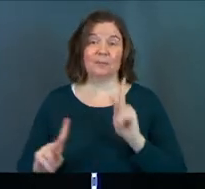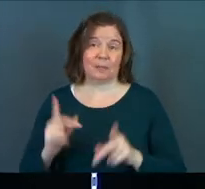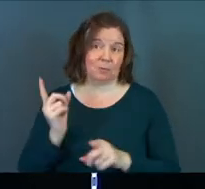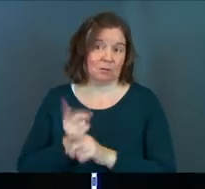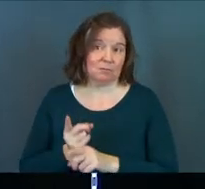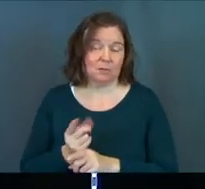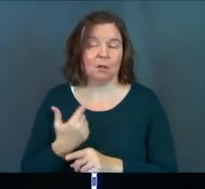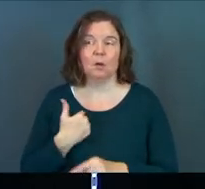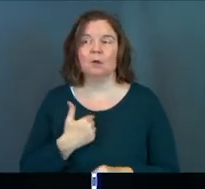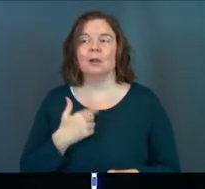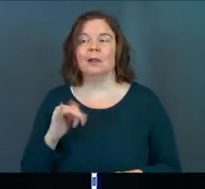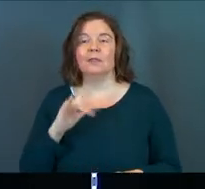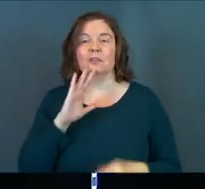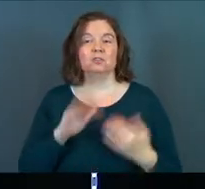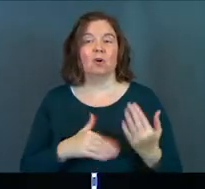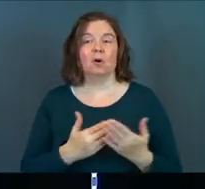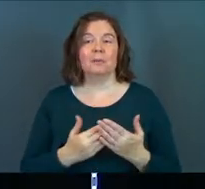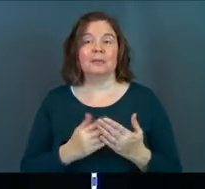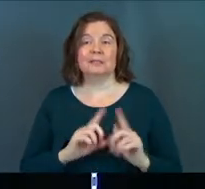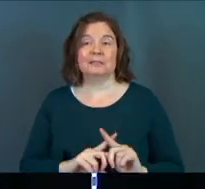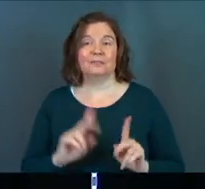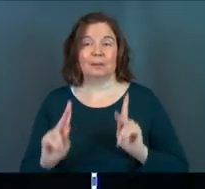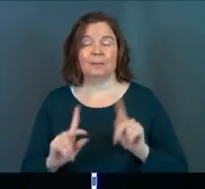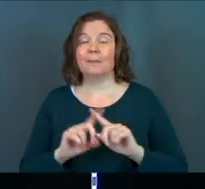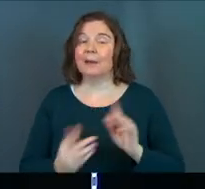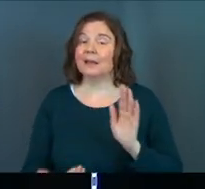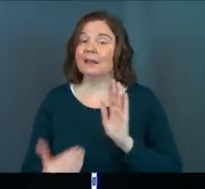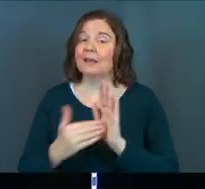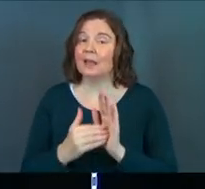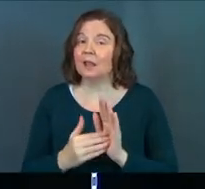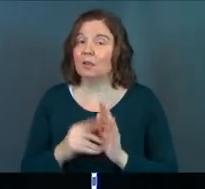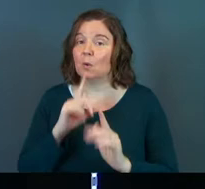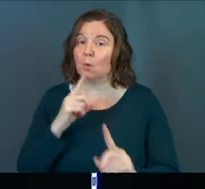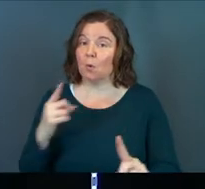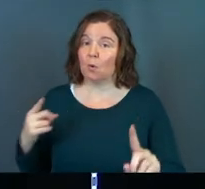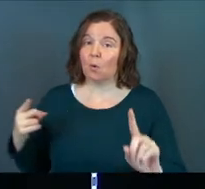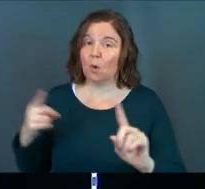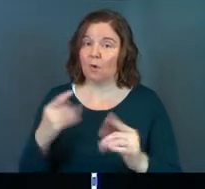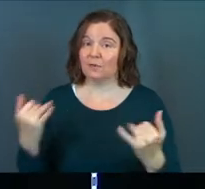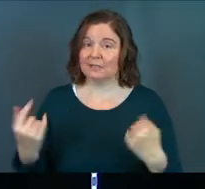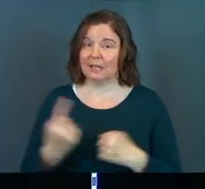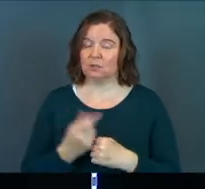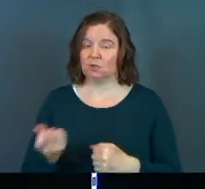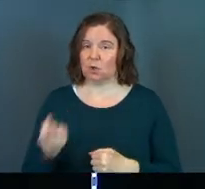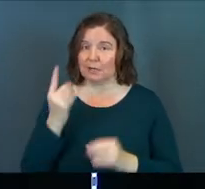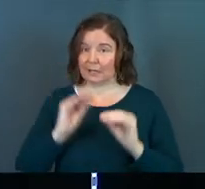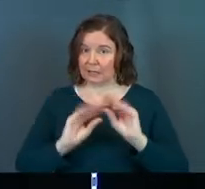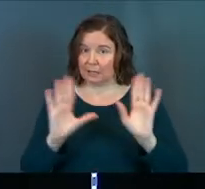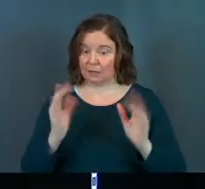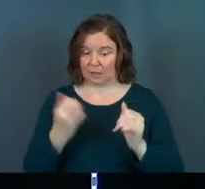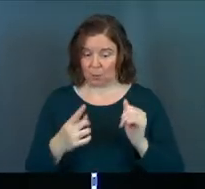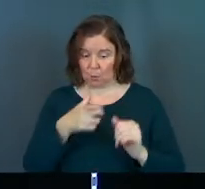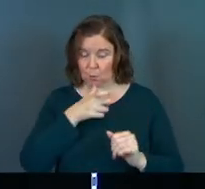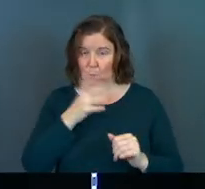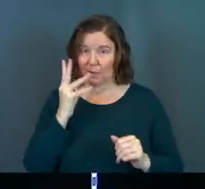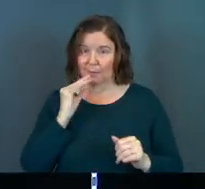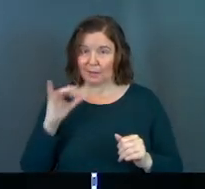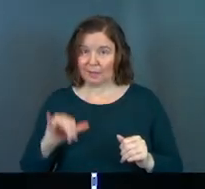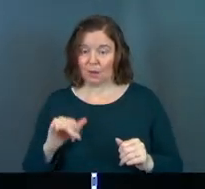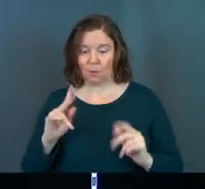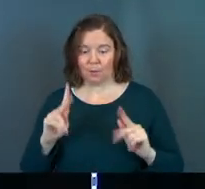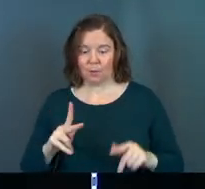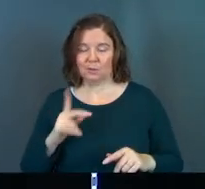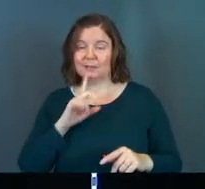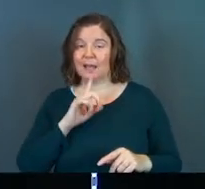people, right? These all can be totally different people. But again, the ultimate goal for today is to understand that anybody in this spot, any